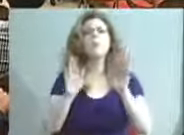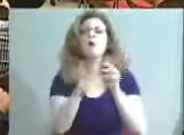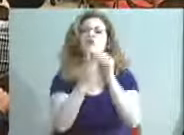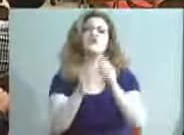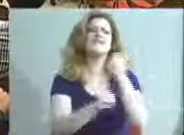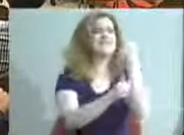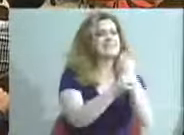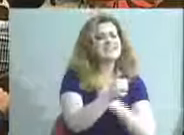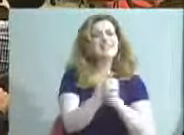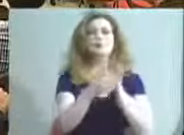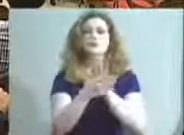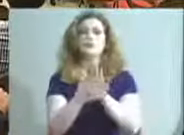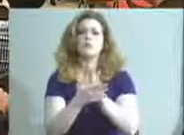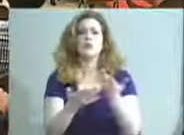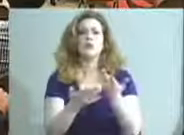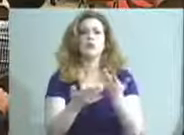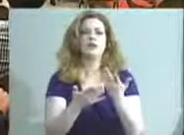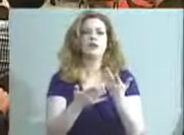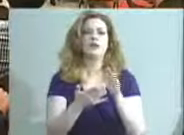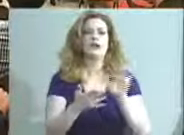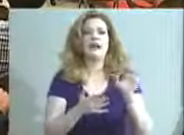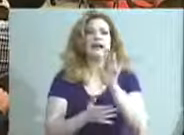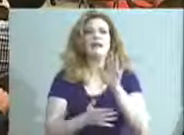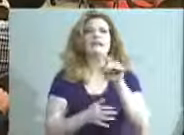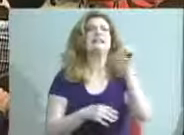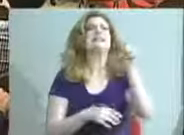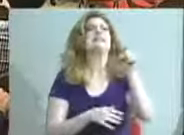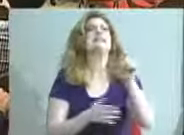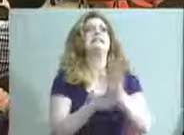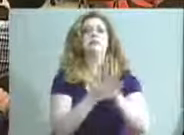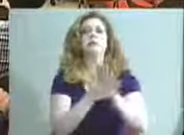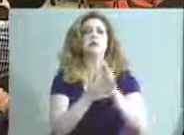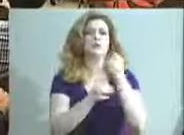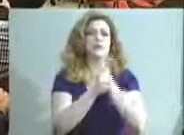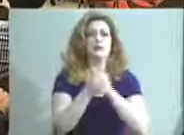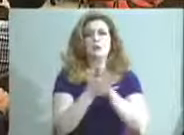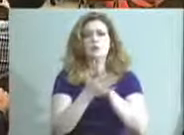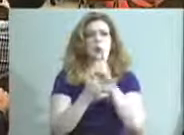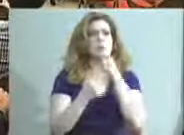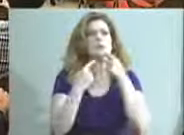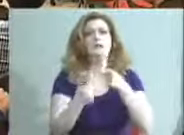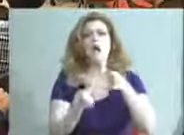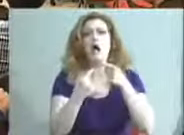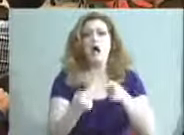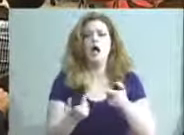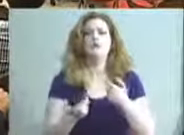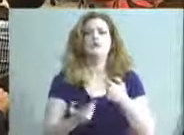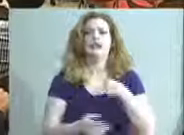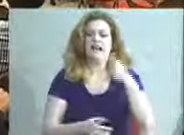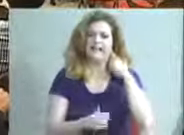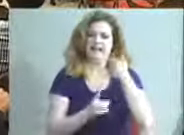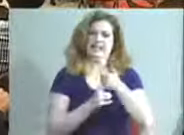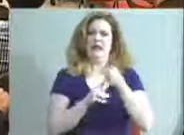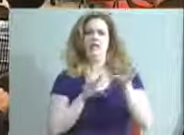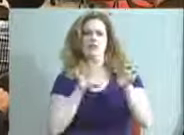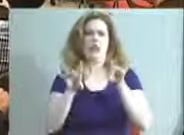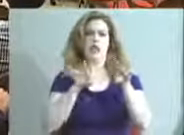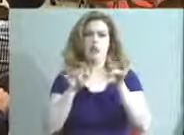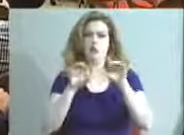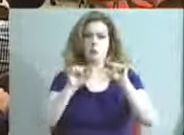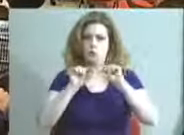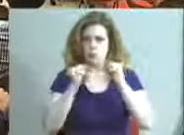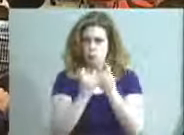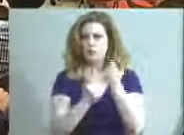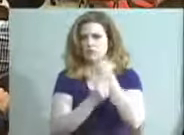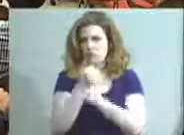our schools and there are needy students in each of our schools and struggling kids. You know, I think this was a self-selected group from each